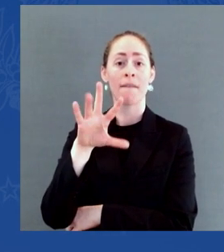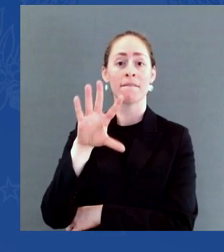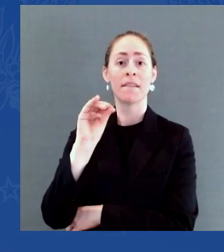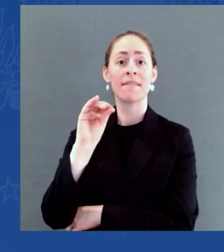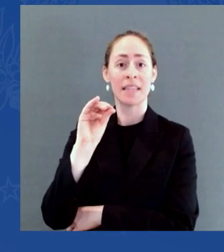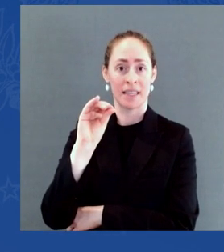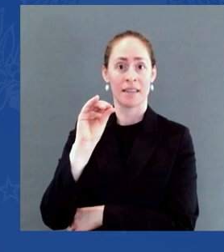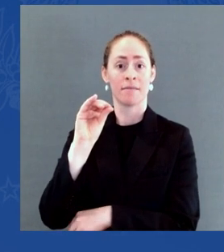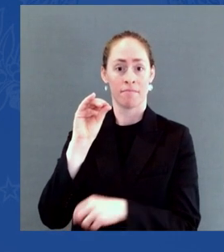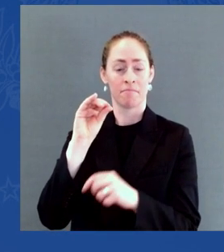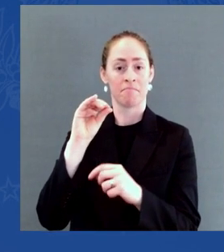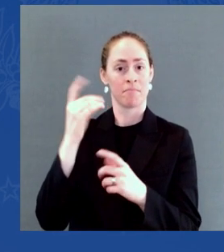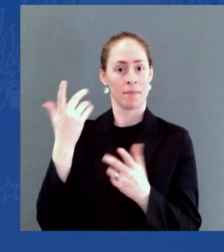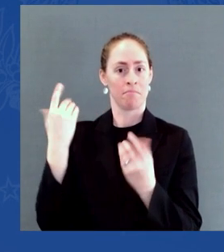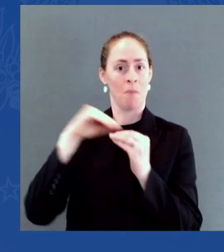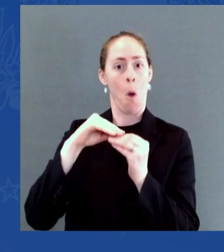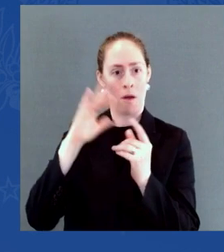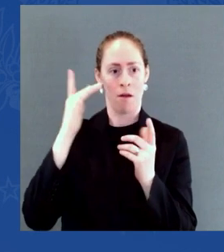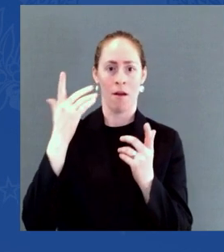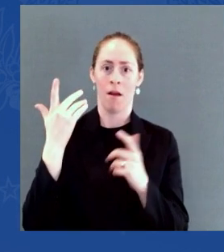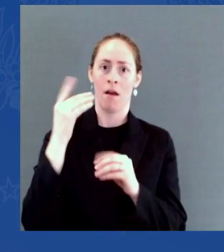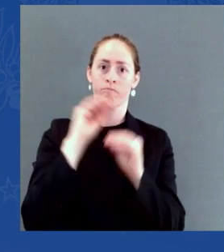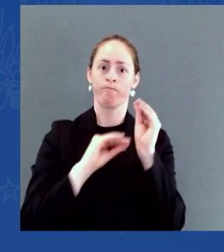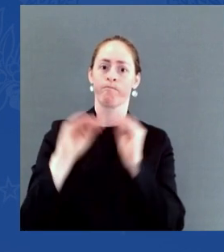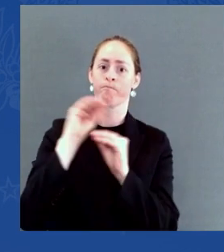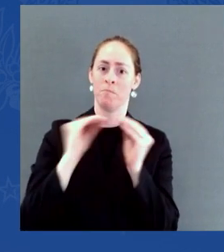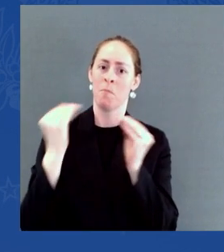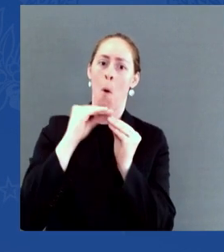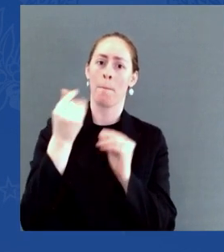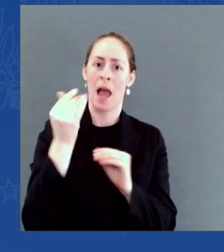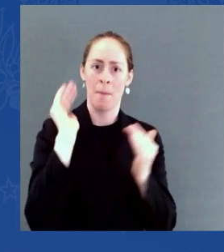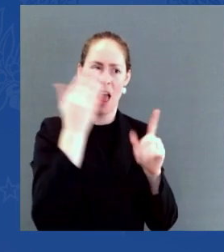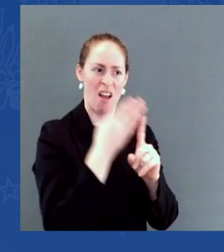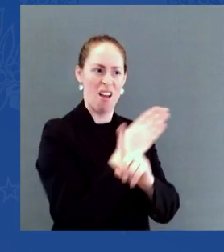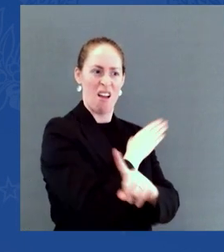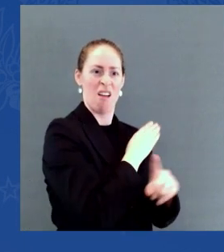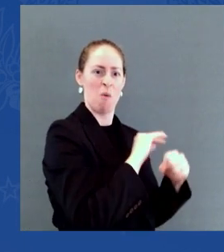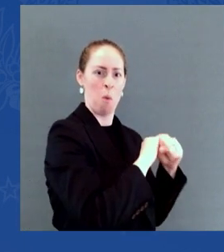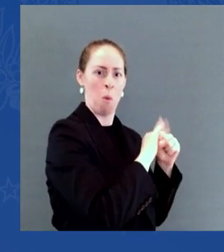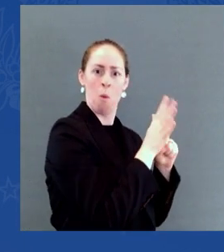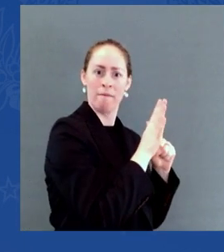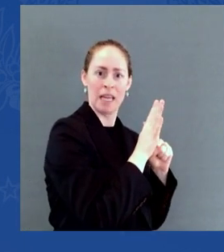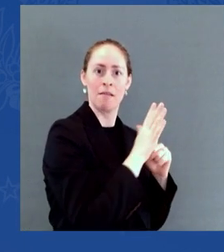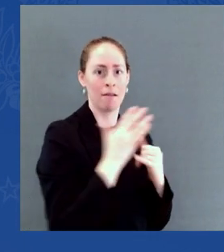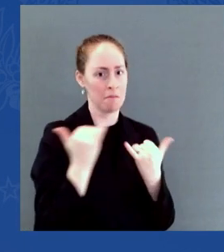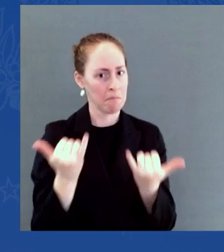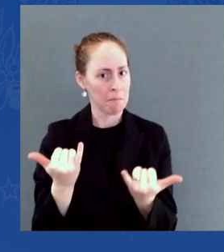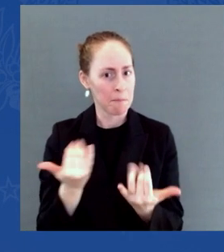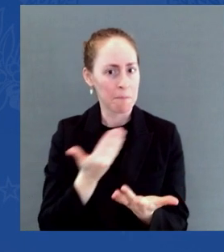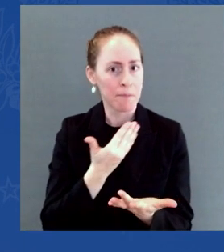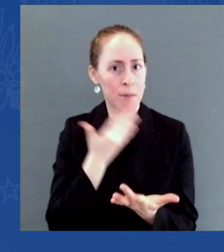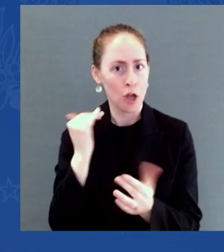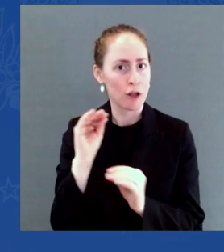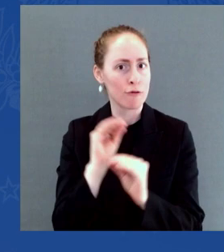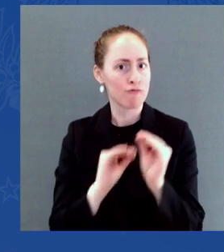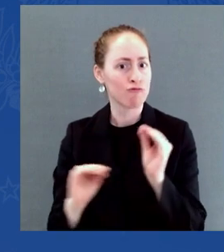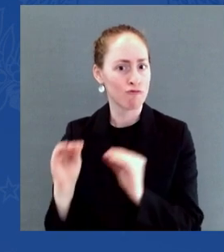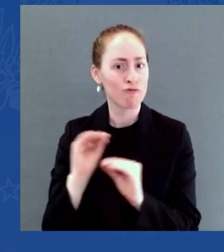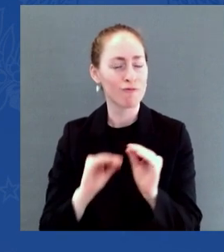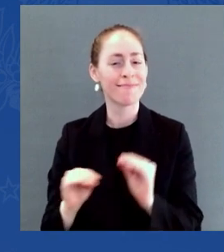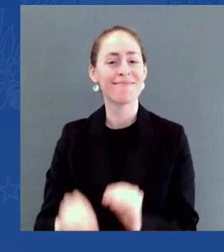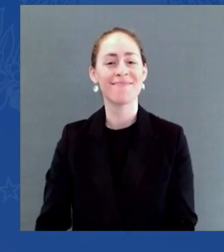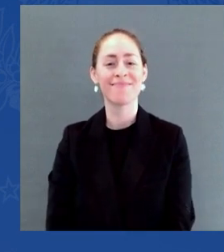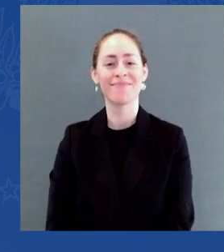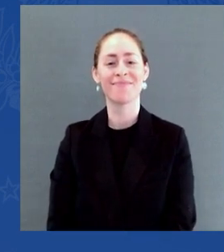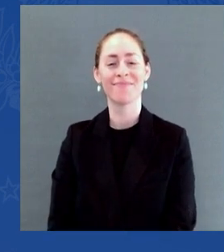American family has more money in their pockets than they did last year or the year before that. In fact, we're the only